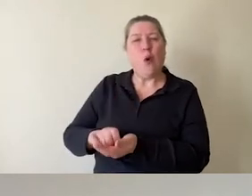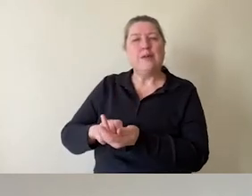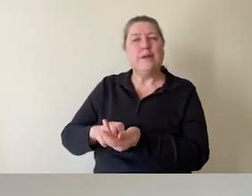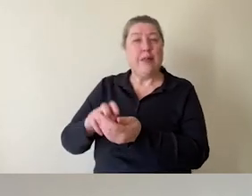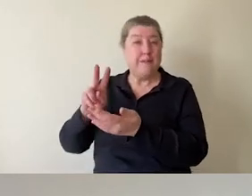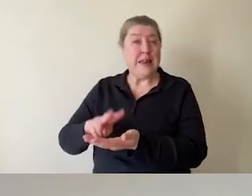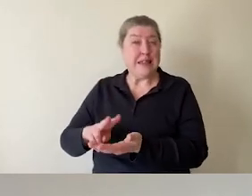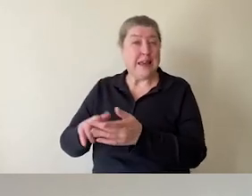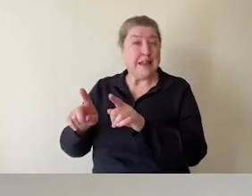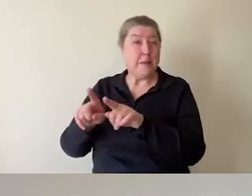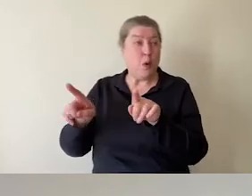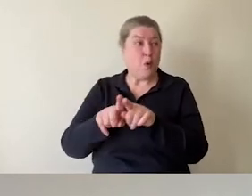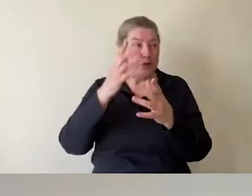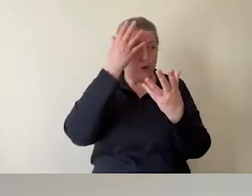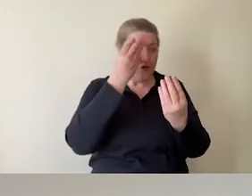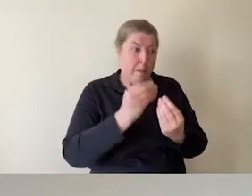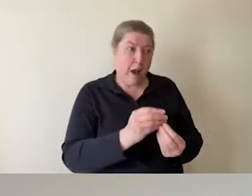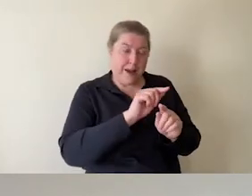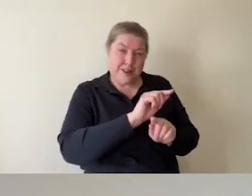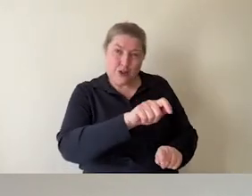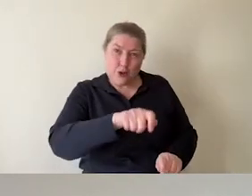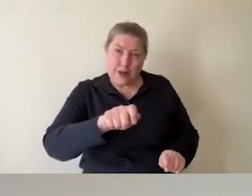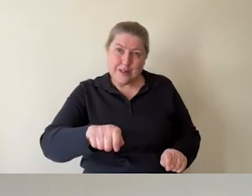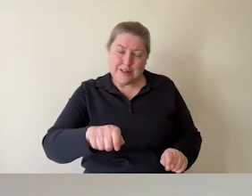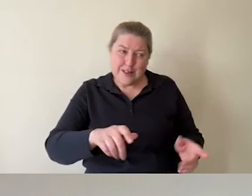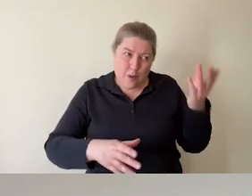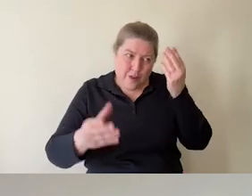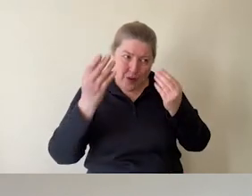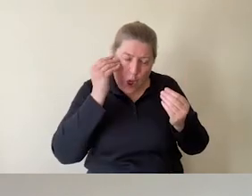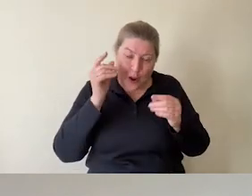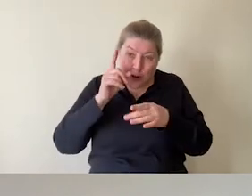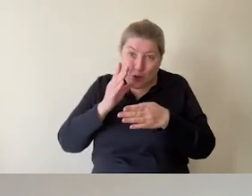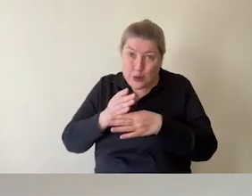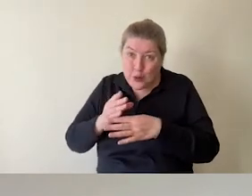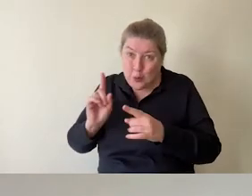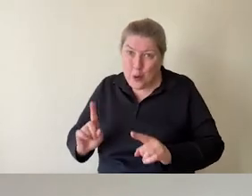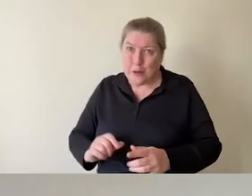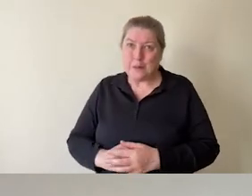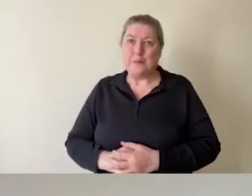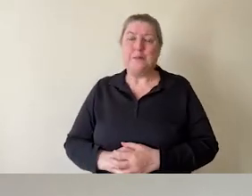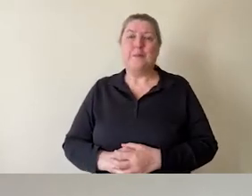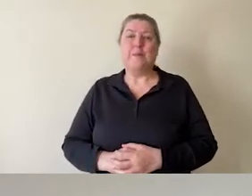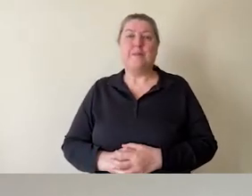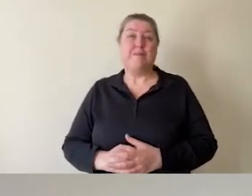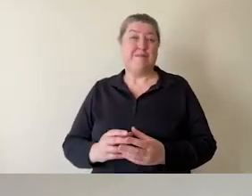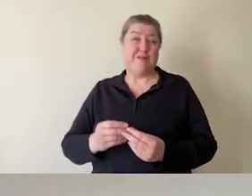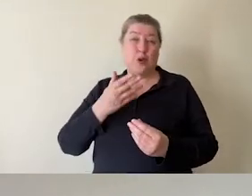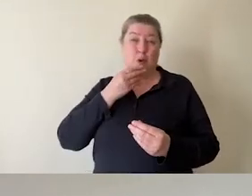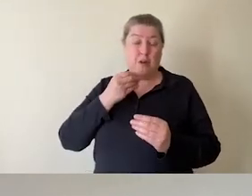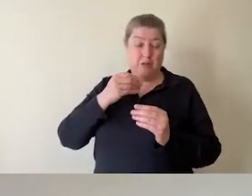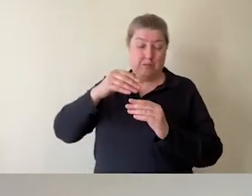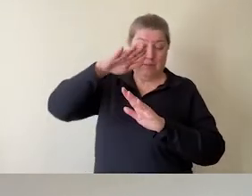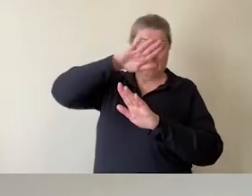but also then to remind the students of what they did on the visit. You can put it on top of your hand